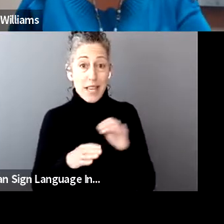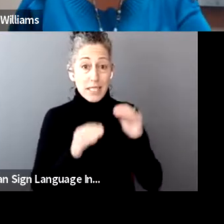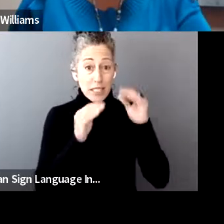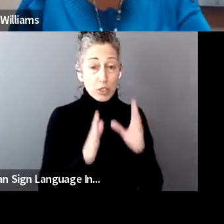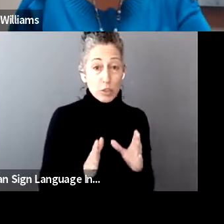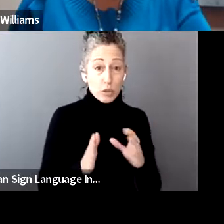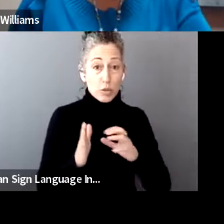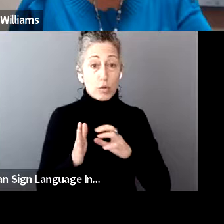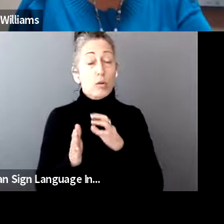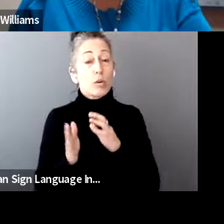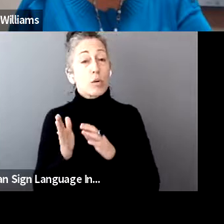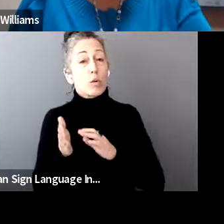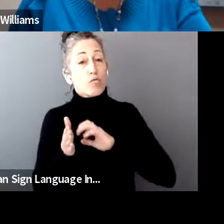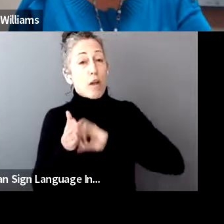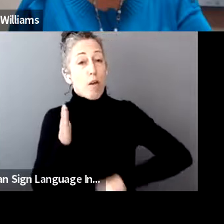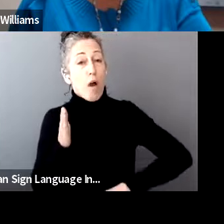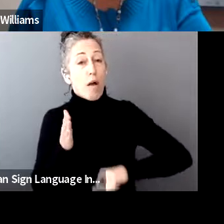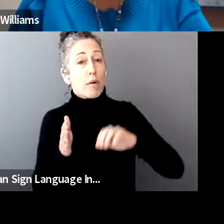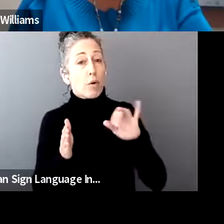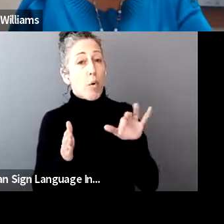off COVID prevention supplies?